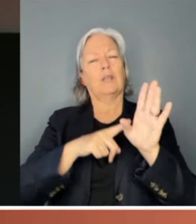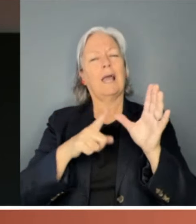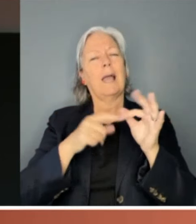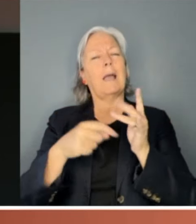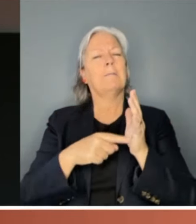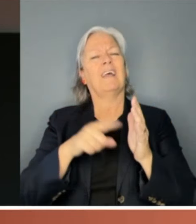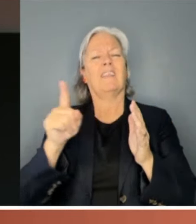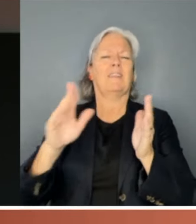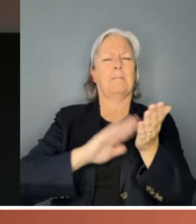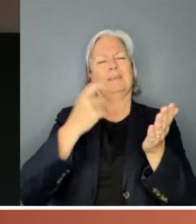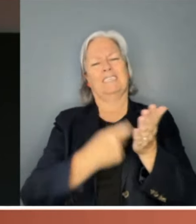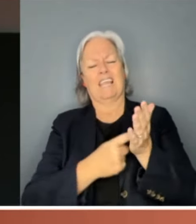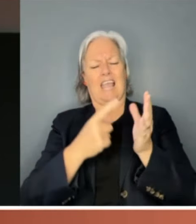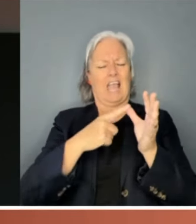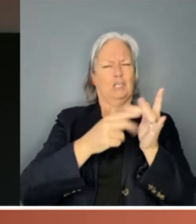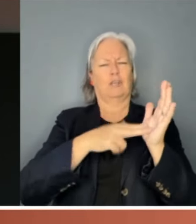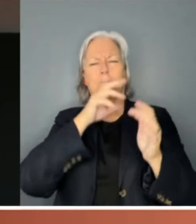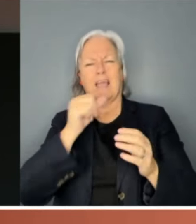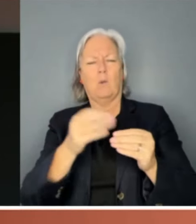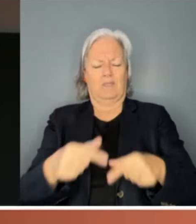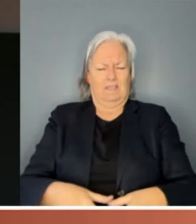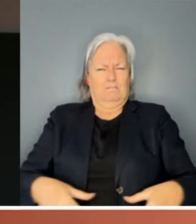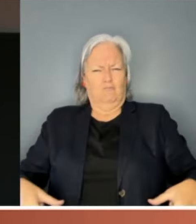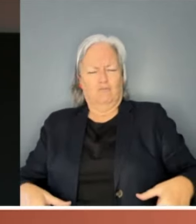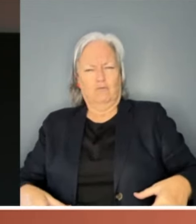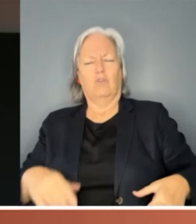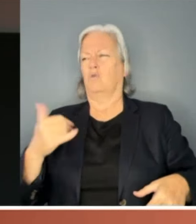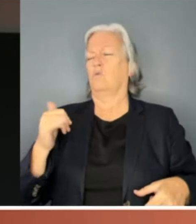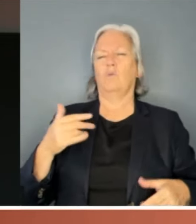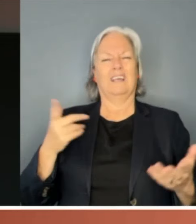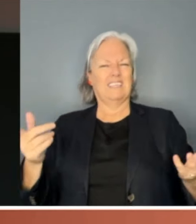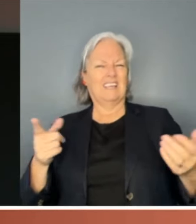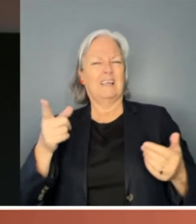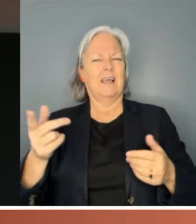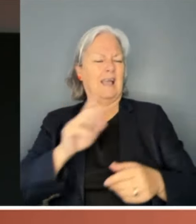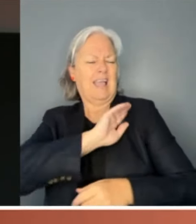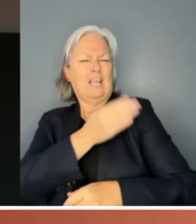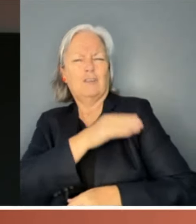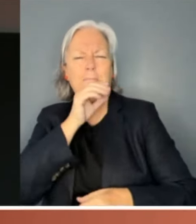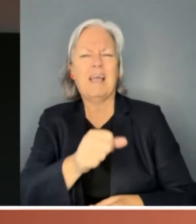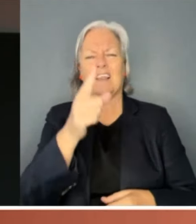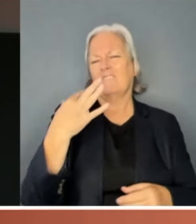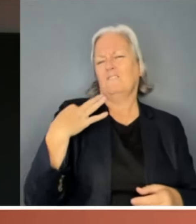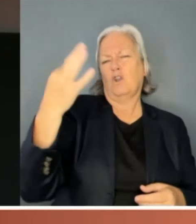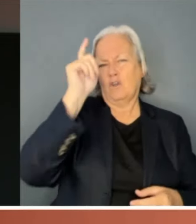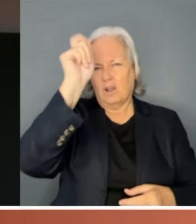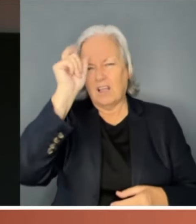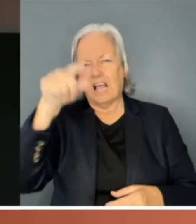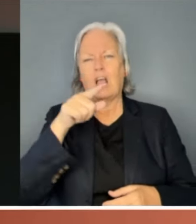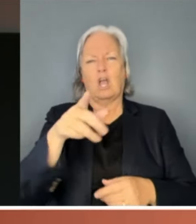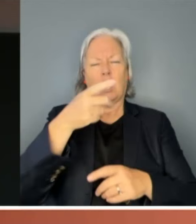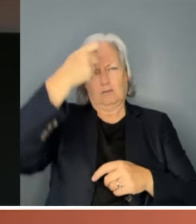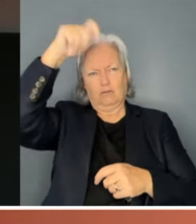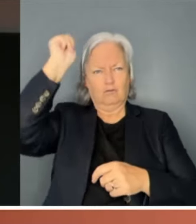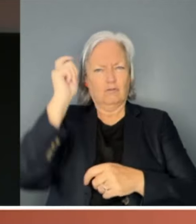Bare Chest Lycra Speedos Man, Mr All-Round Energy Man, volunteer lifeguard, community firefighter, former